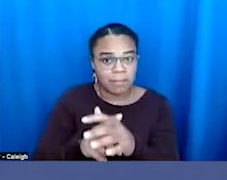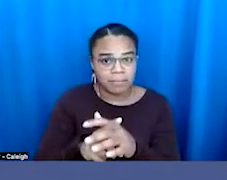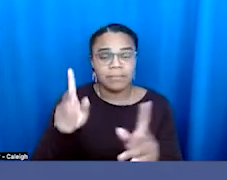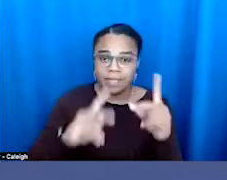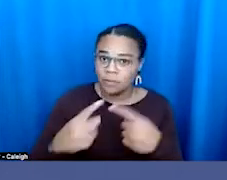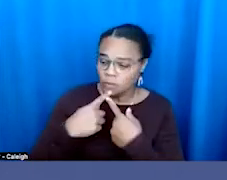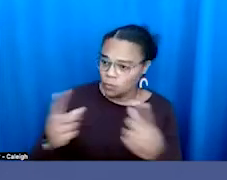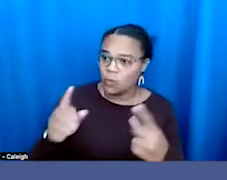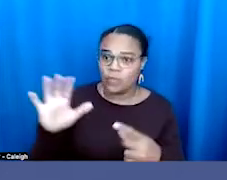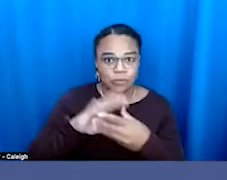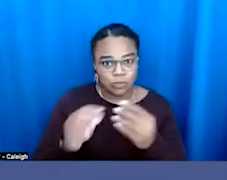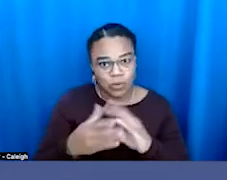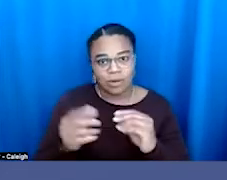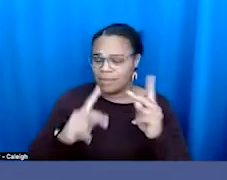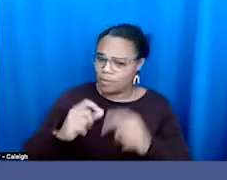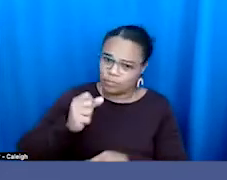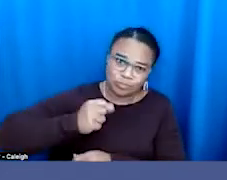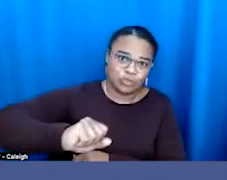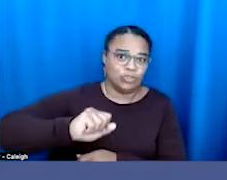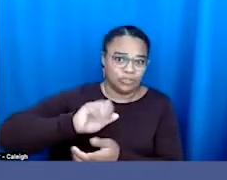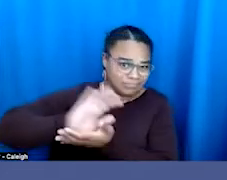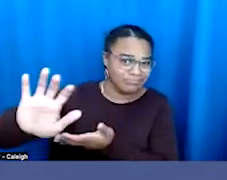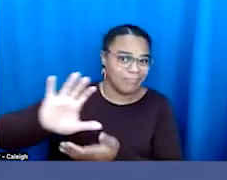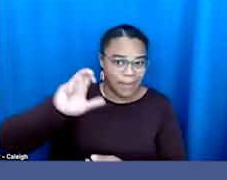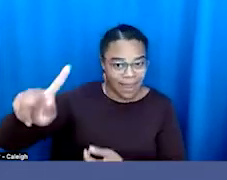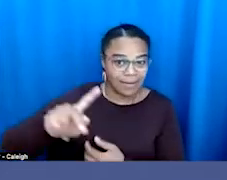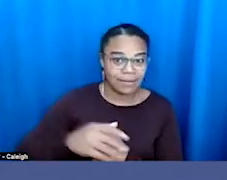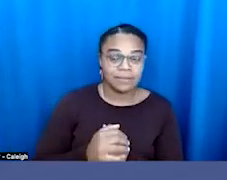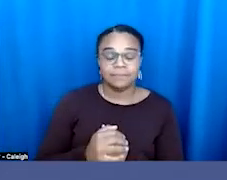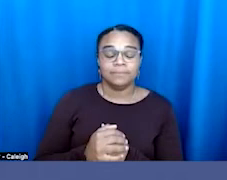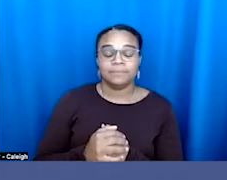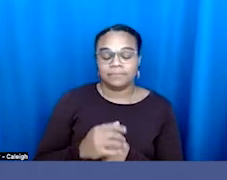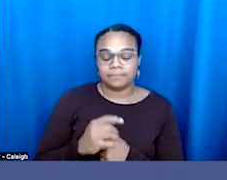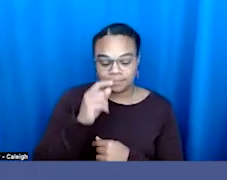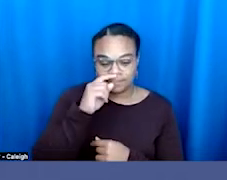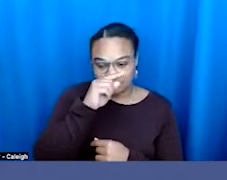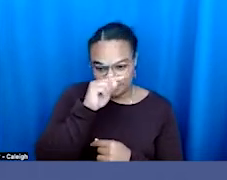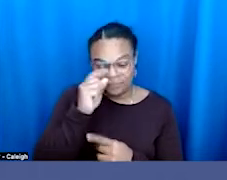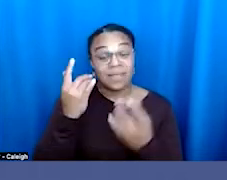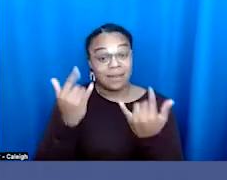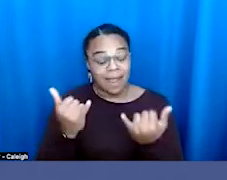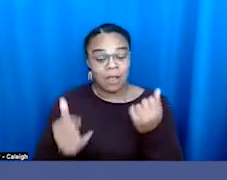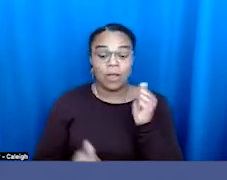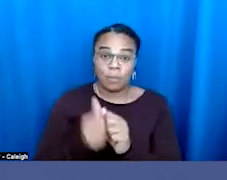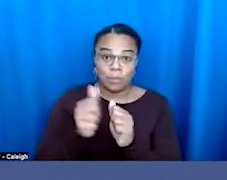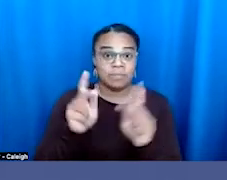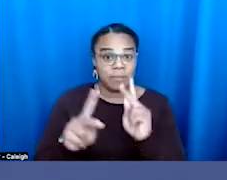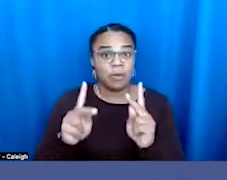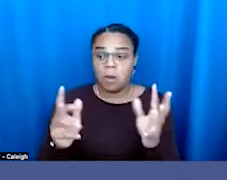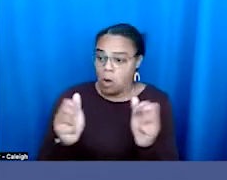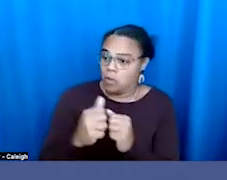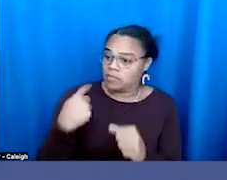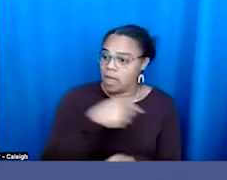back. And I think right now, what we are, we're at a time when the majority of people are with us on these issues,